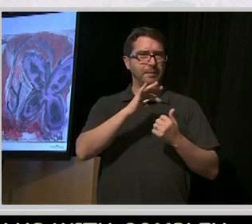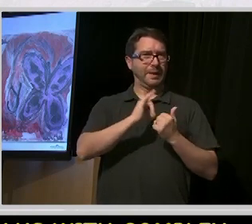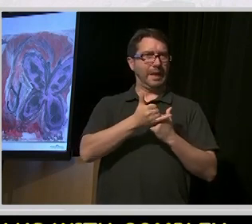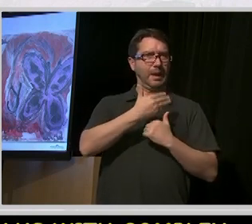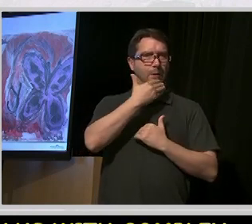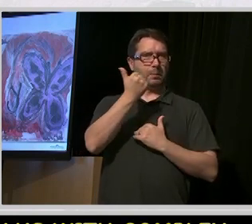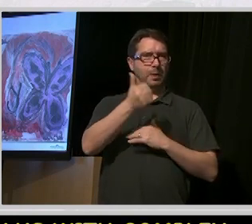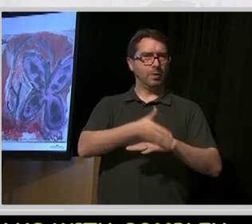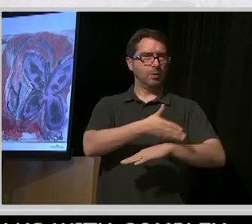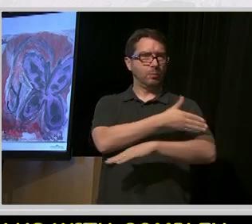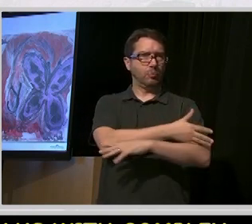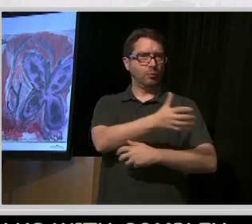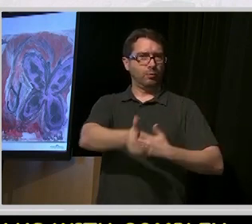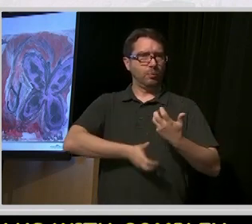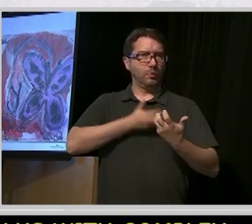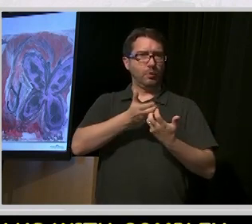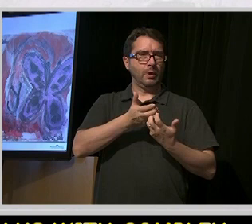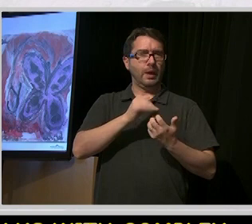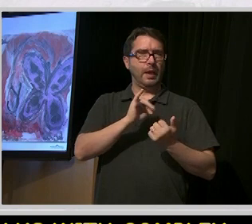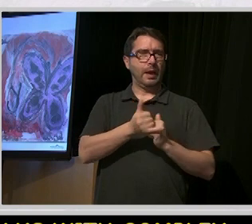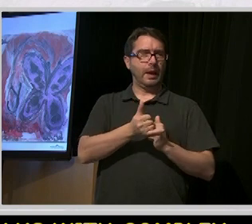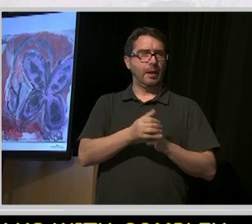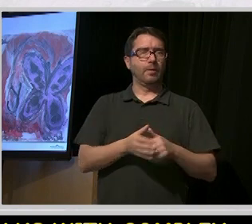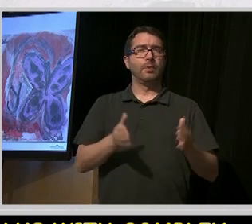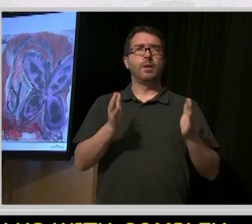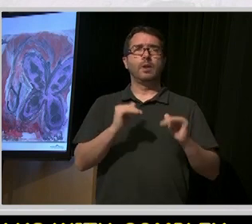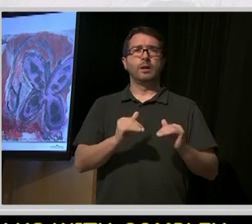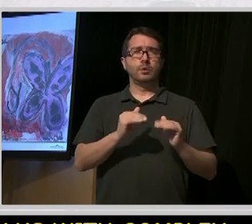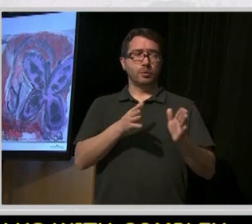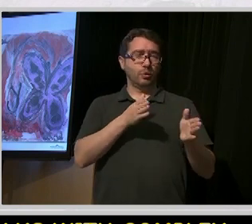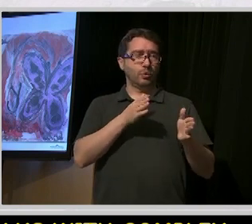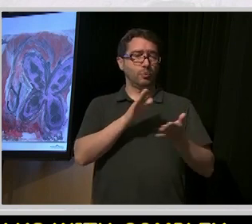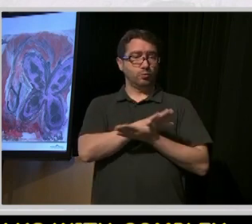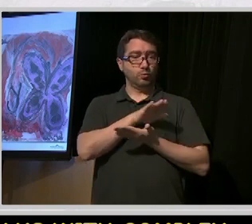Looking at school leavers, so folks have a plan as they come out.